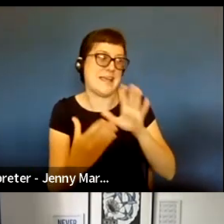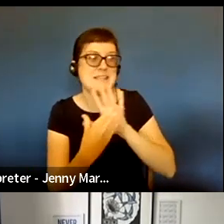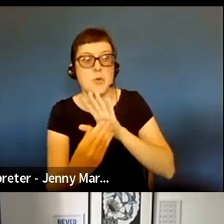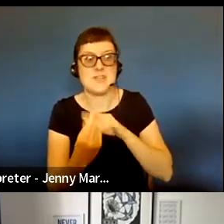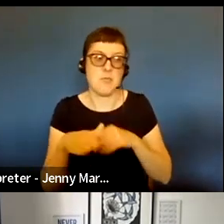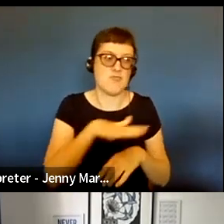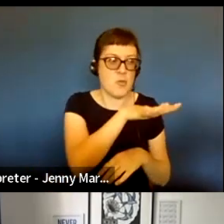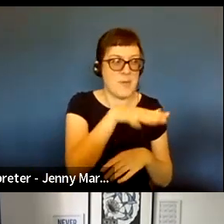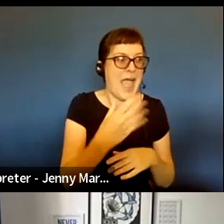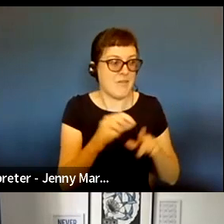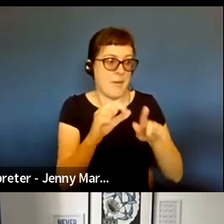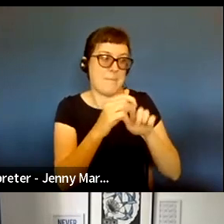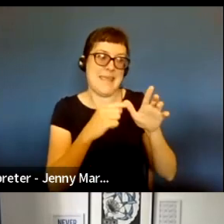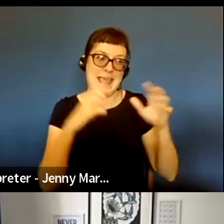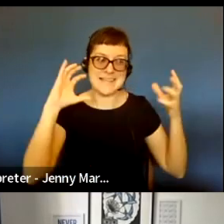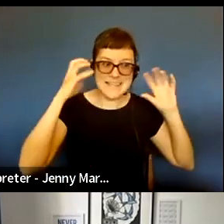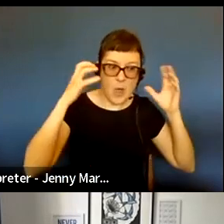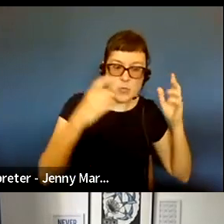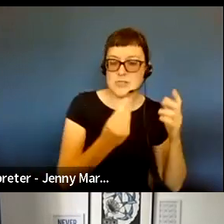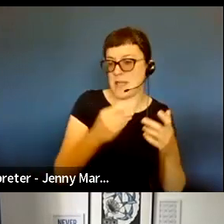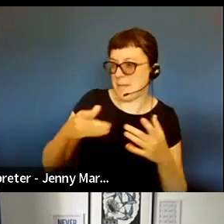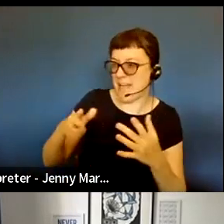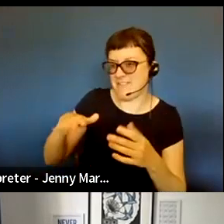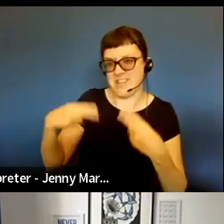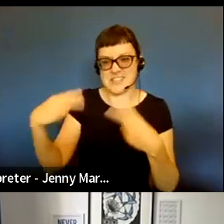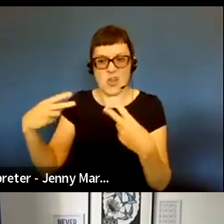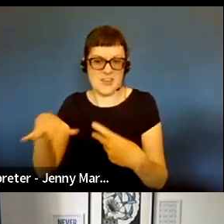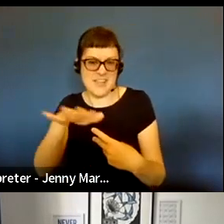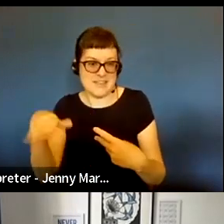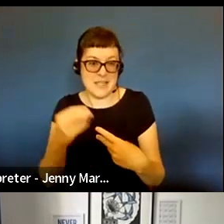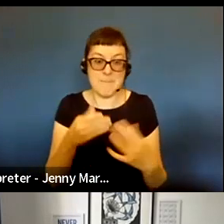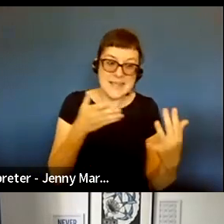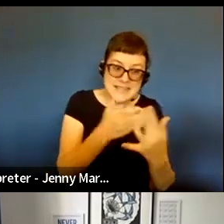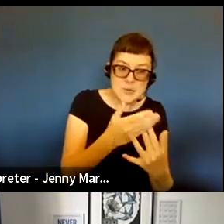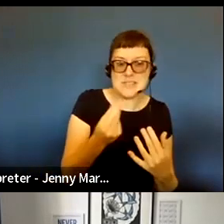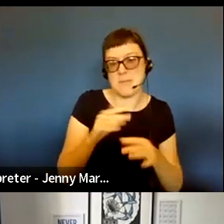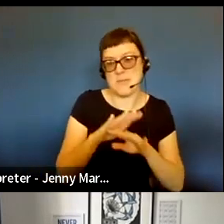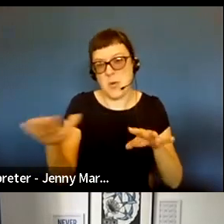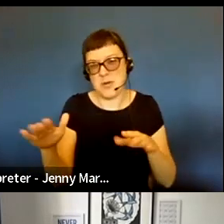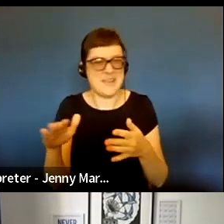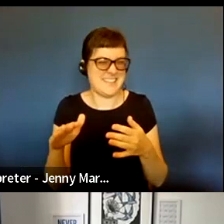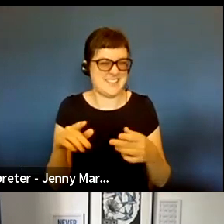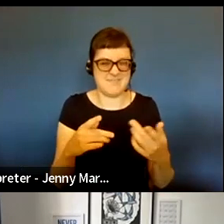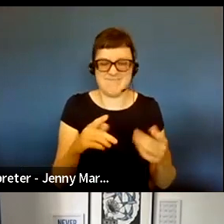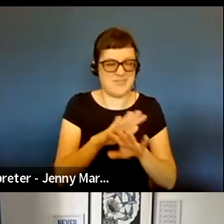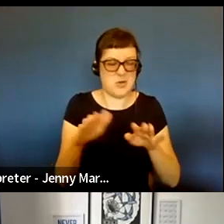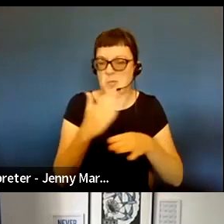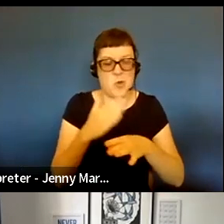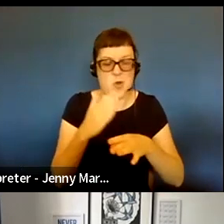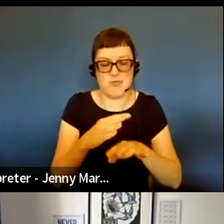rooms have PA systems, some rooms were accessible, some rooms weren't, all of a sudden the sort of like-to-like random selection would no